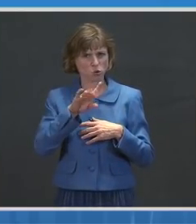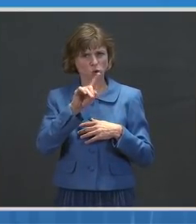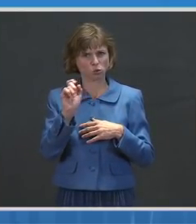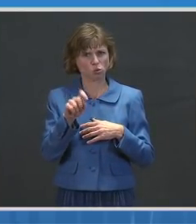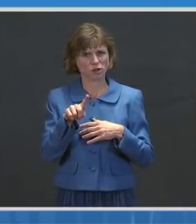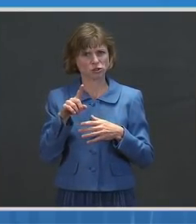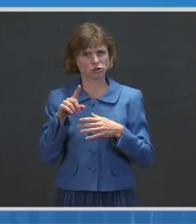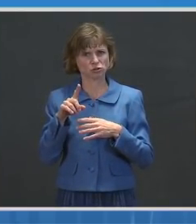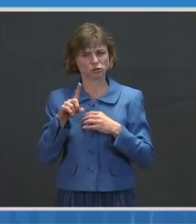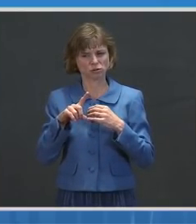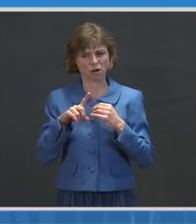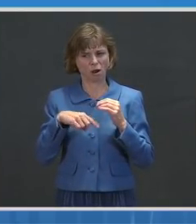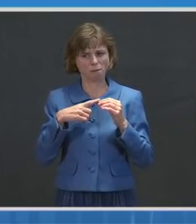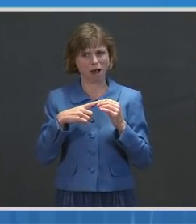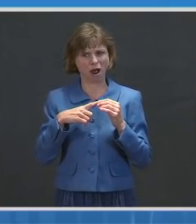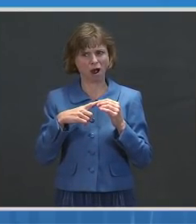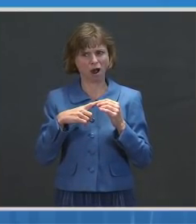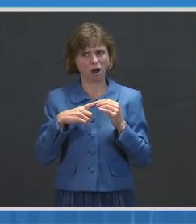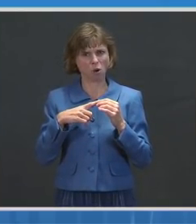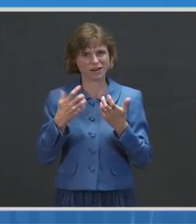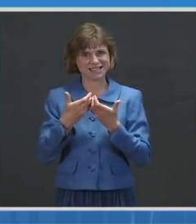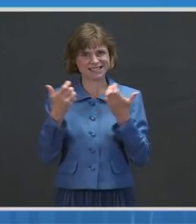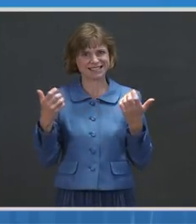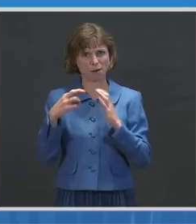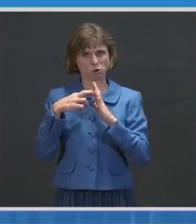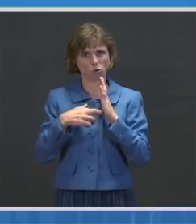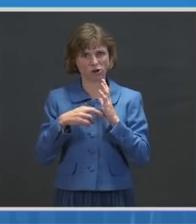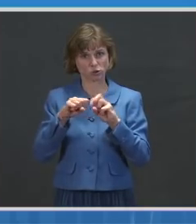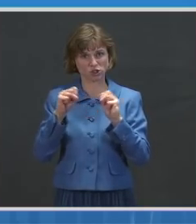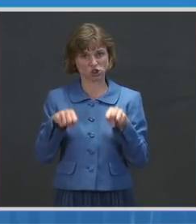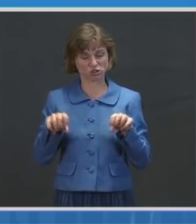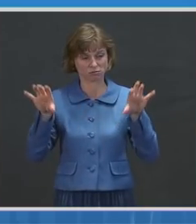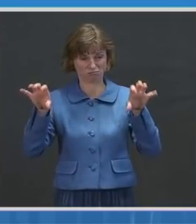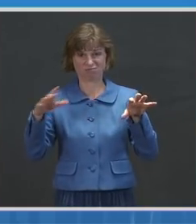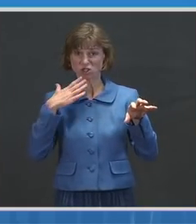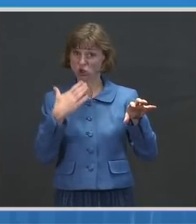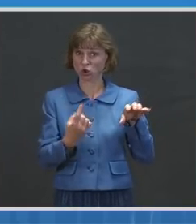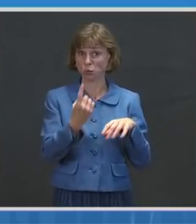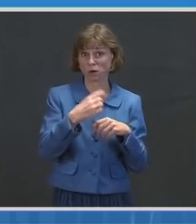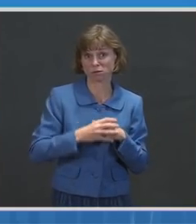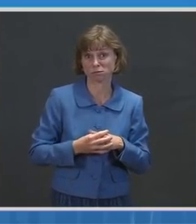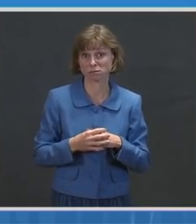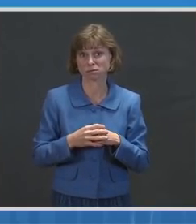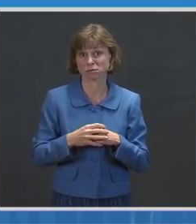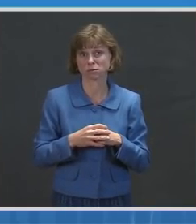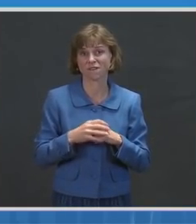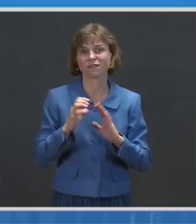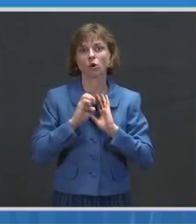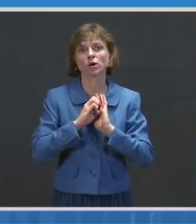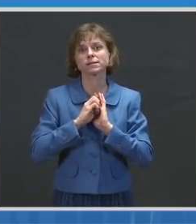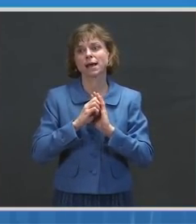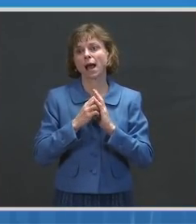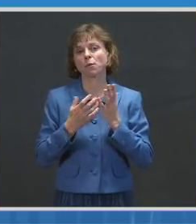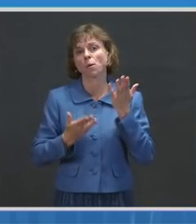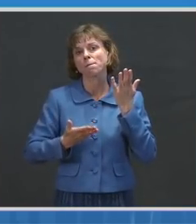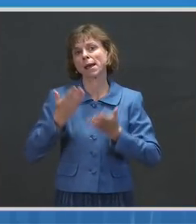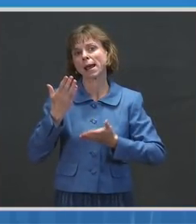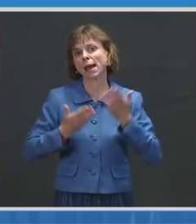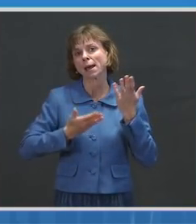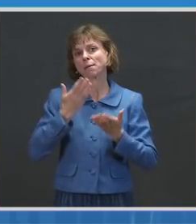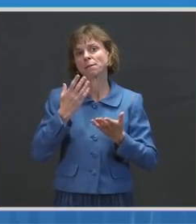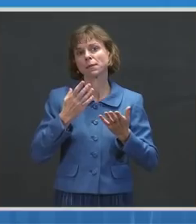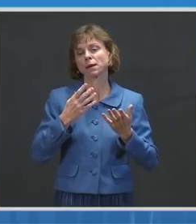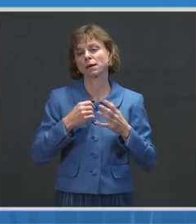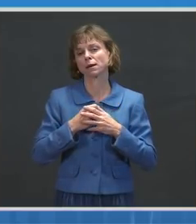dealing with separate registration systems is a good one. For example, people may want to try to